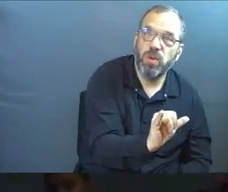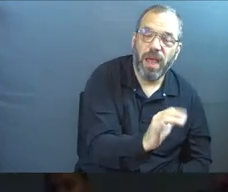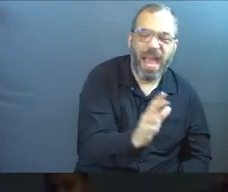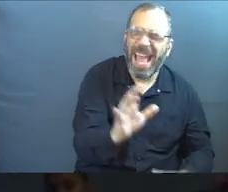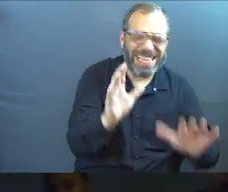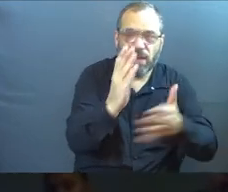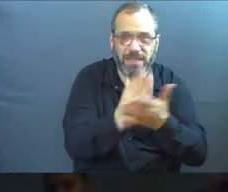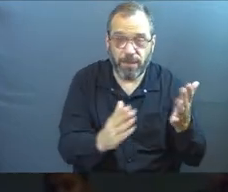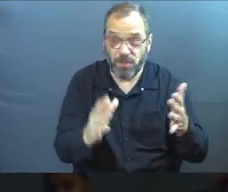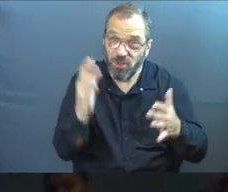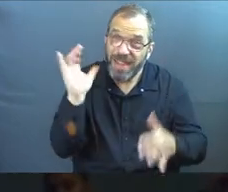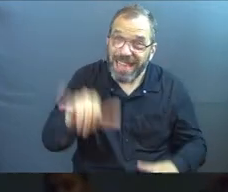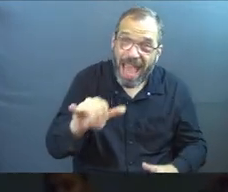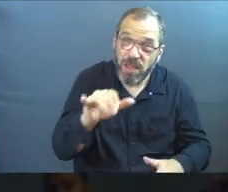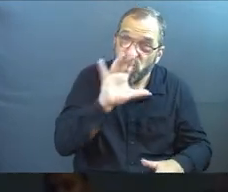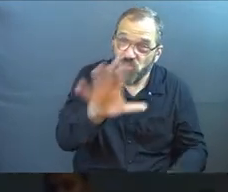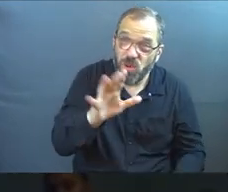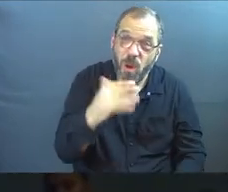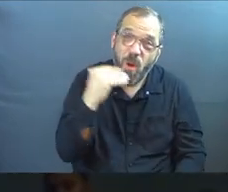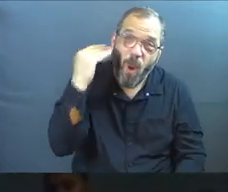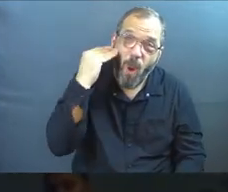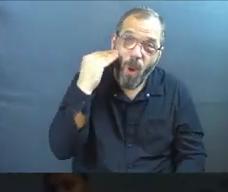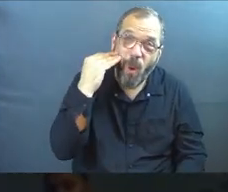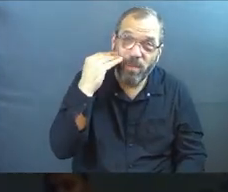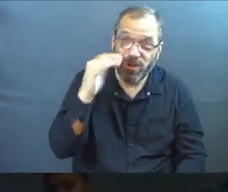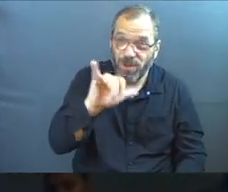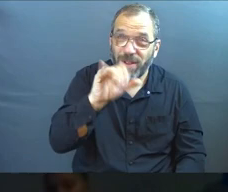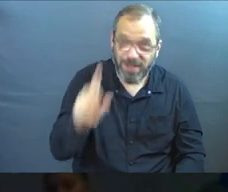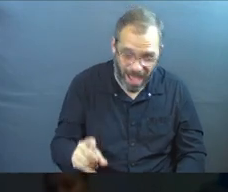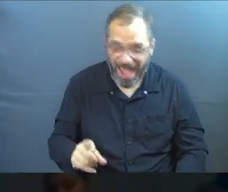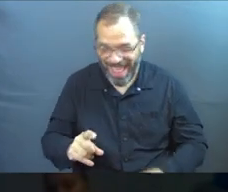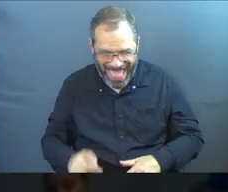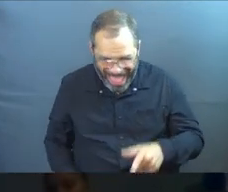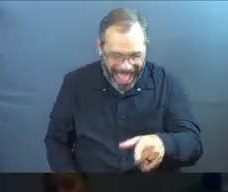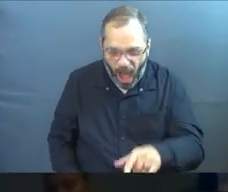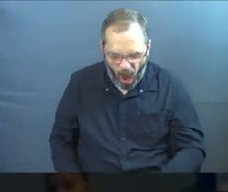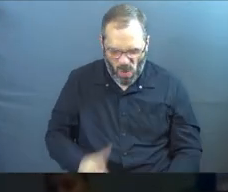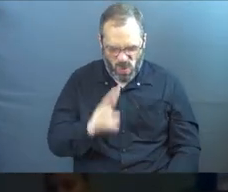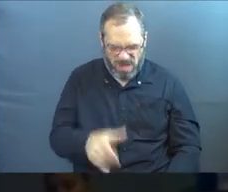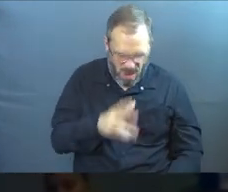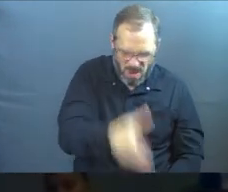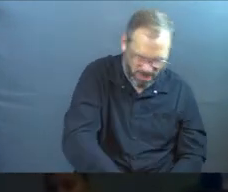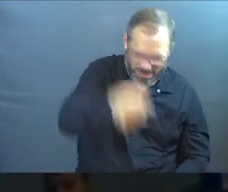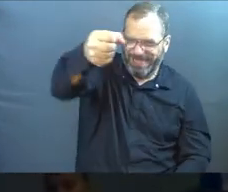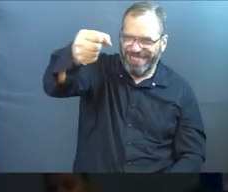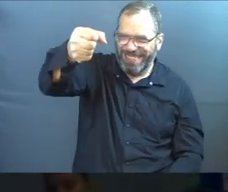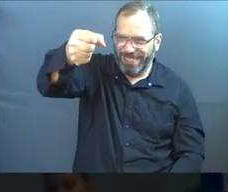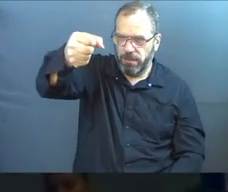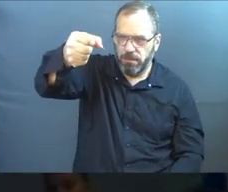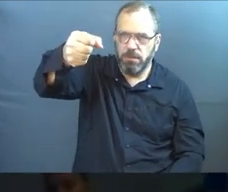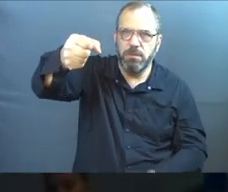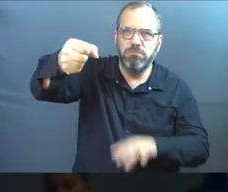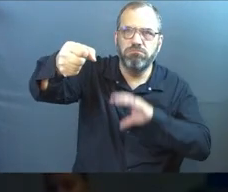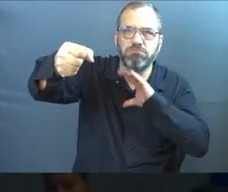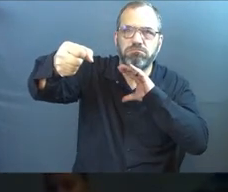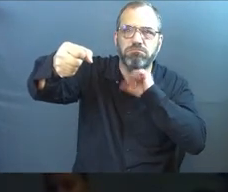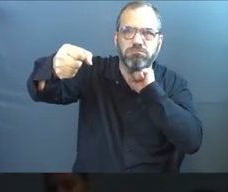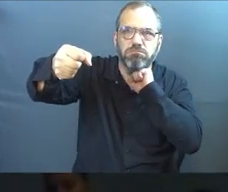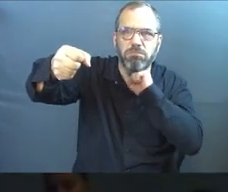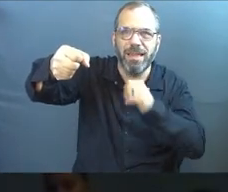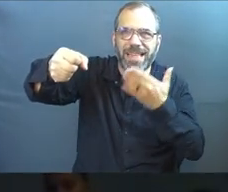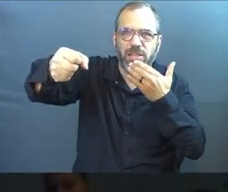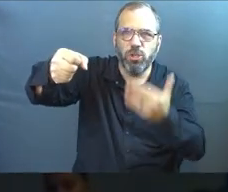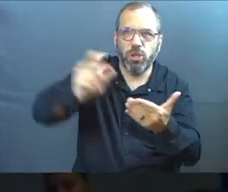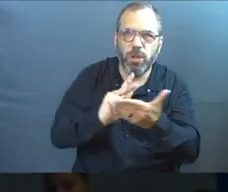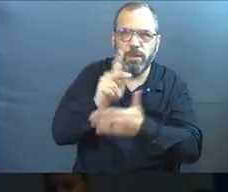And some of you guys have done that for real in your yards. You know what mean? You've pulled up the wrong things. And Jesus is